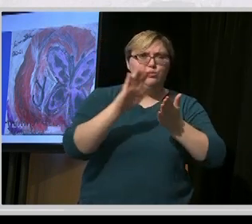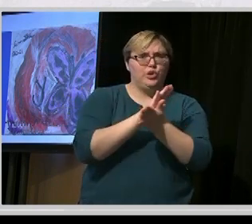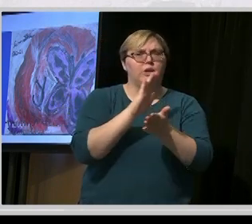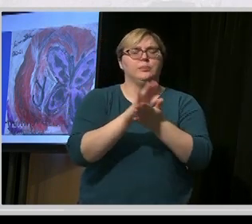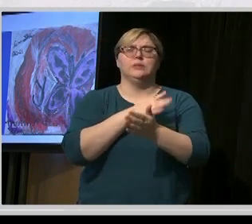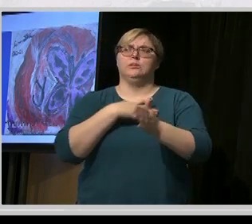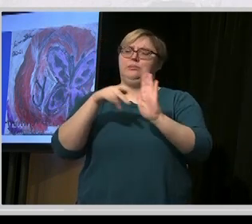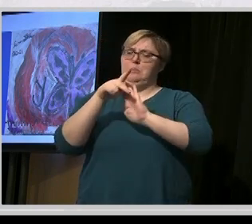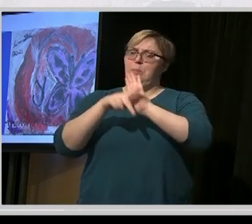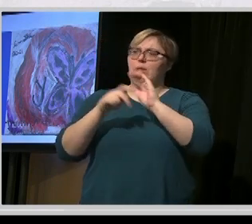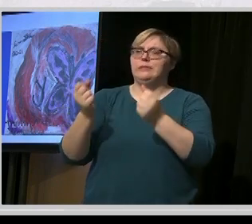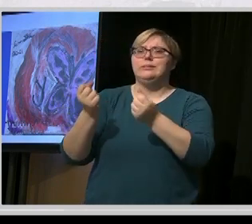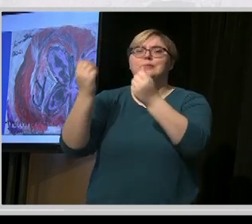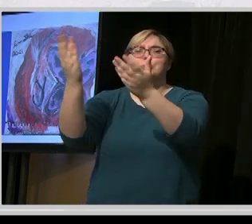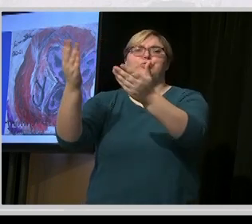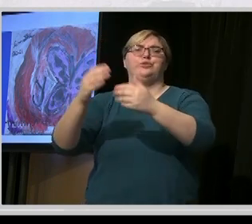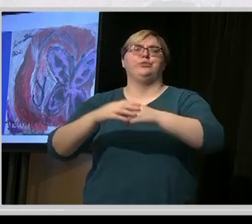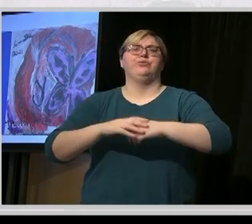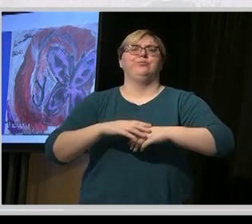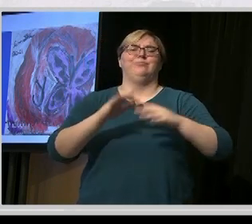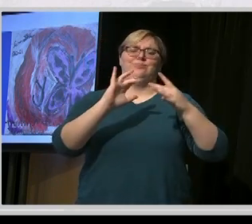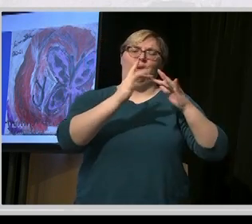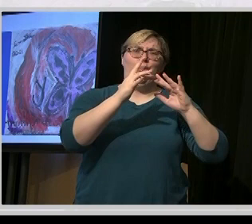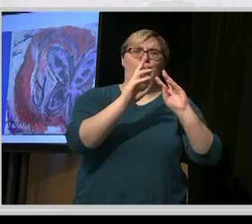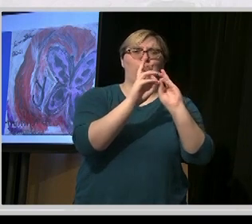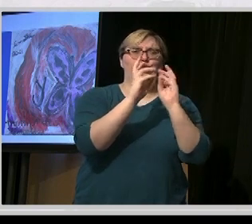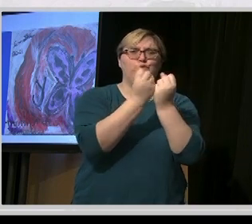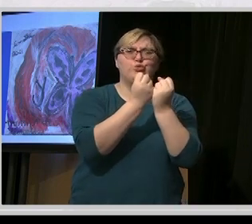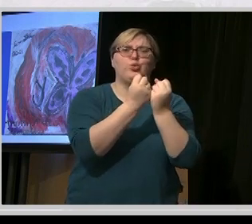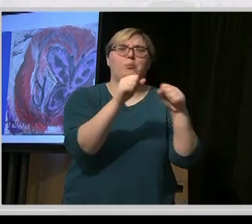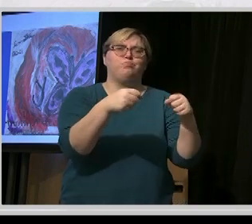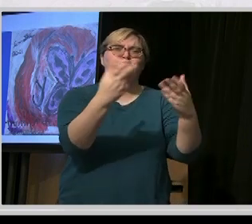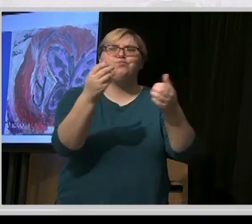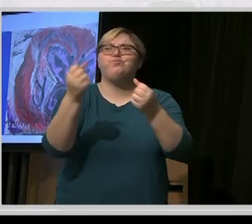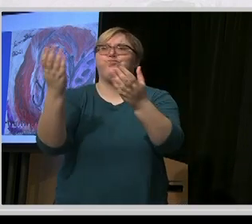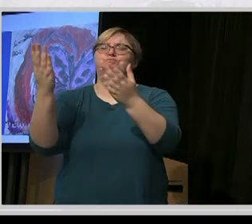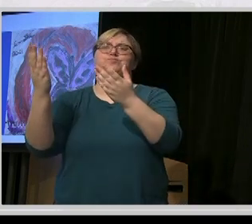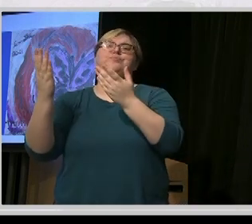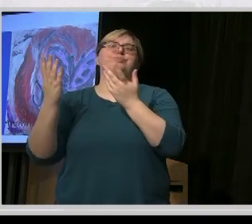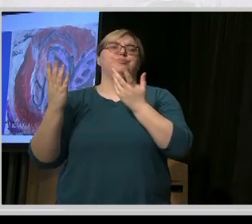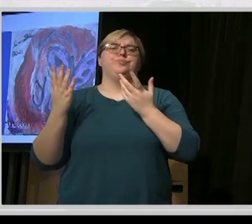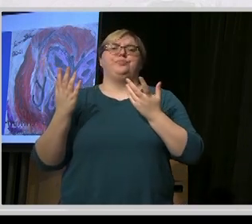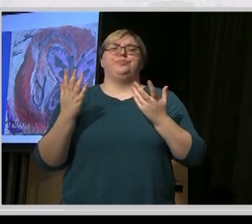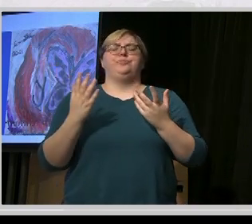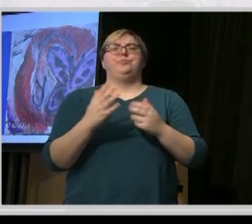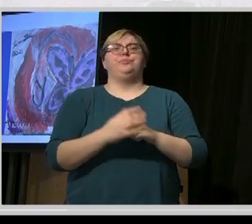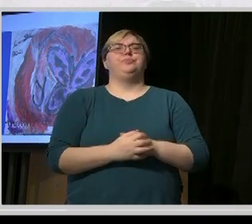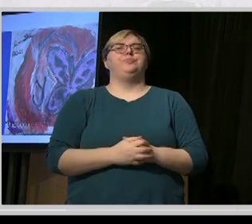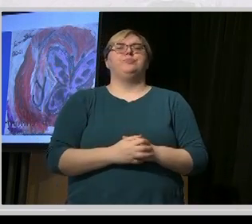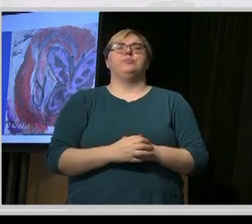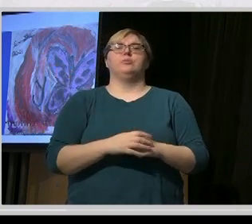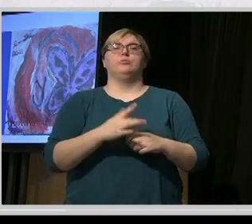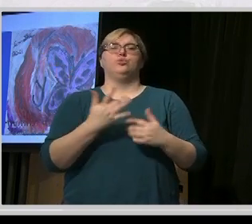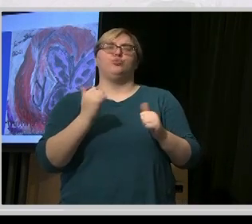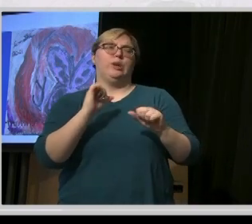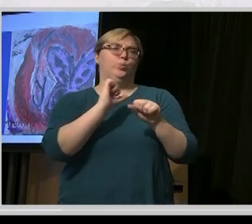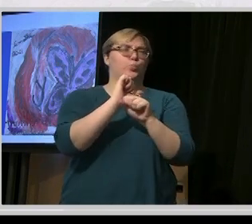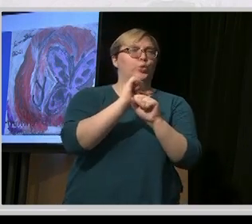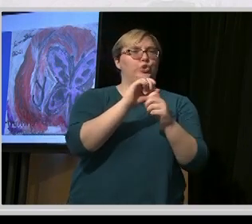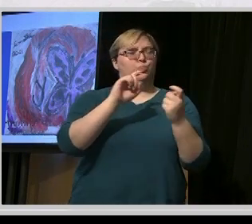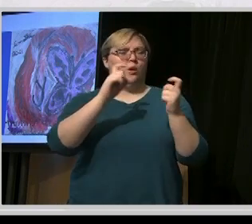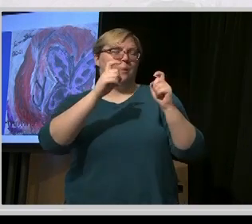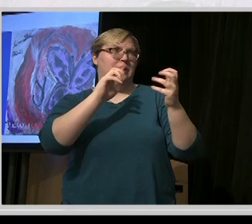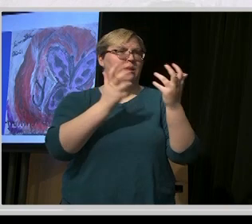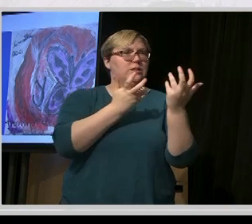We did a whole bunch of online workshops. We did this excruciating work around the data and the numbers of people to make sure we understood